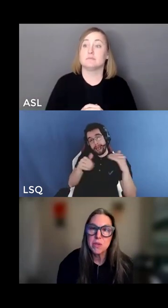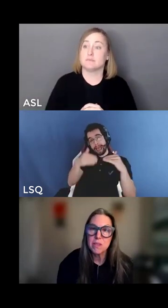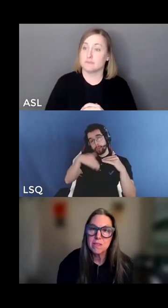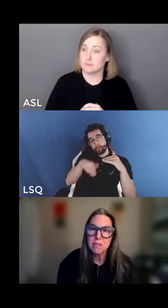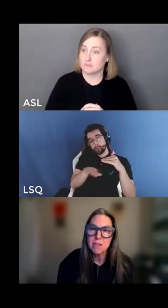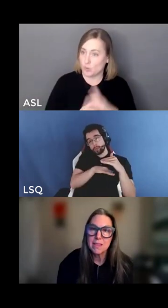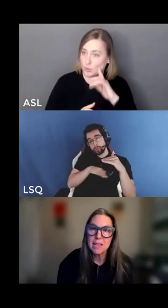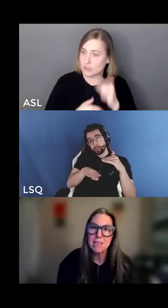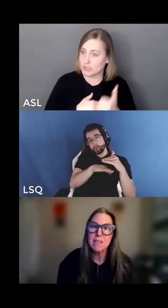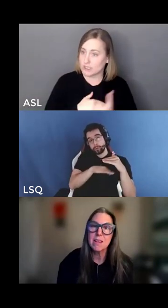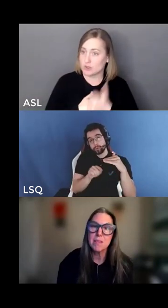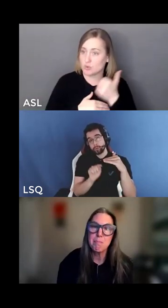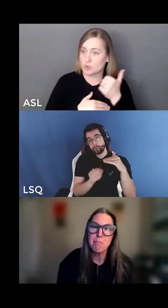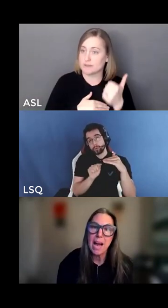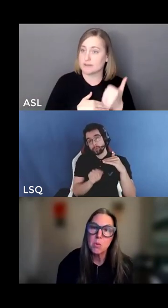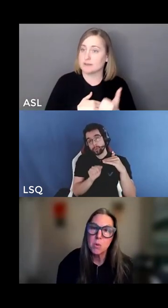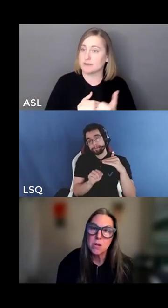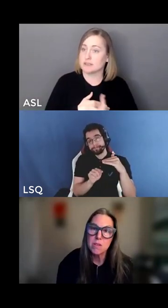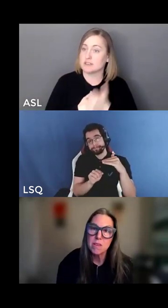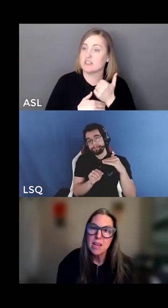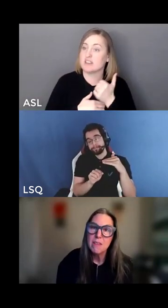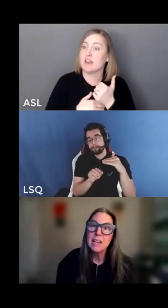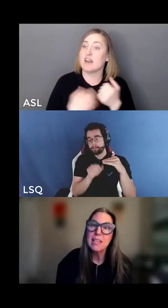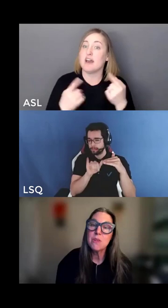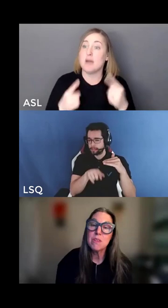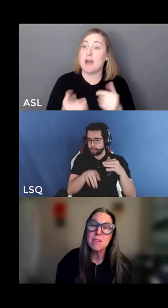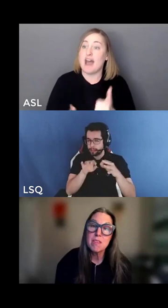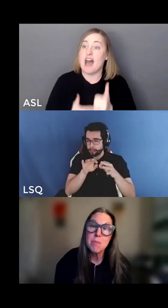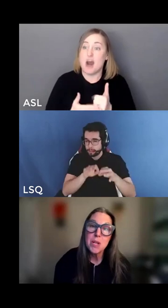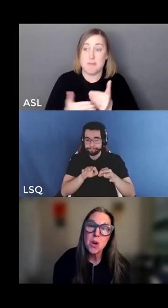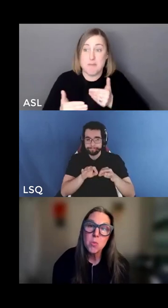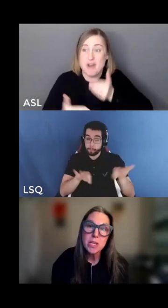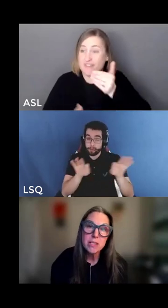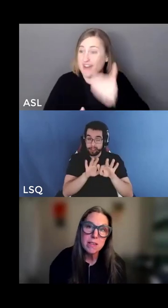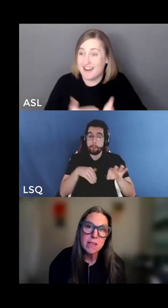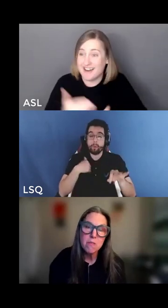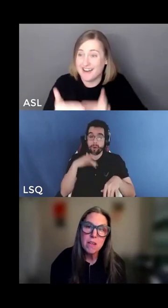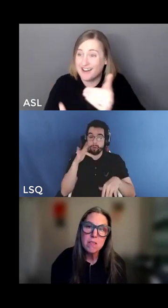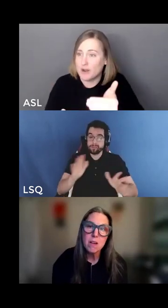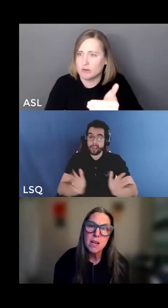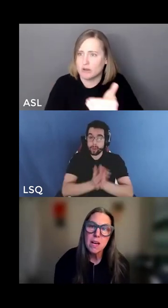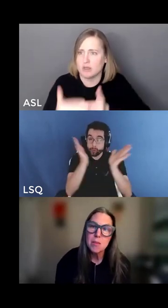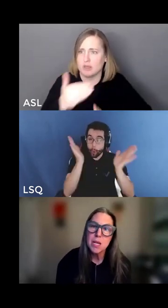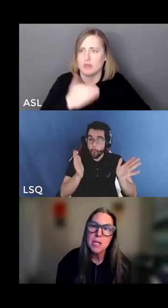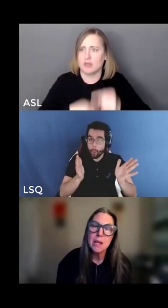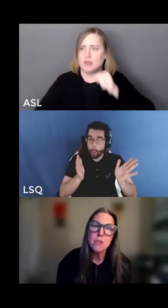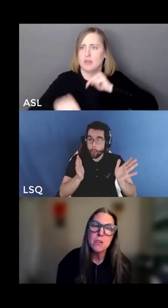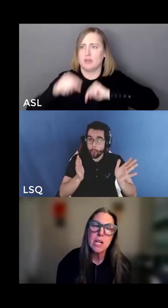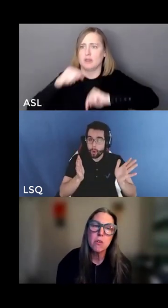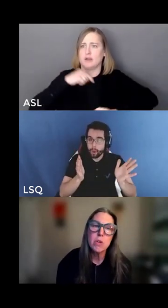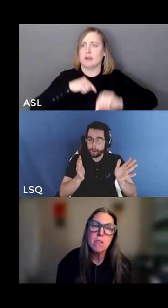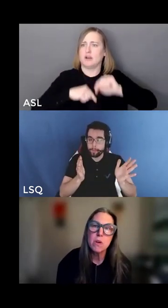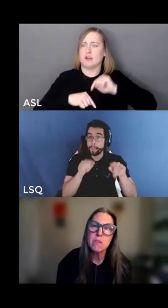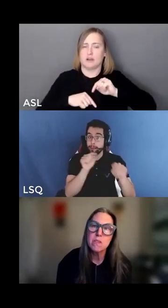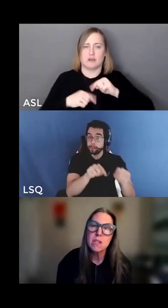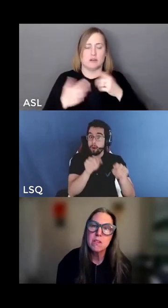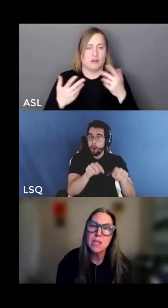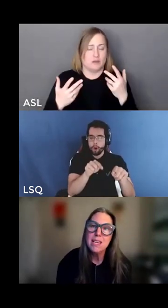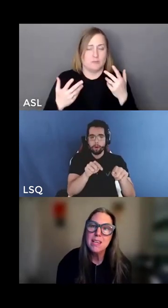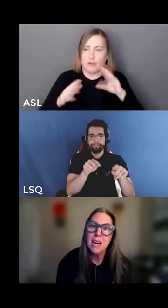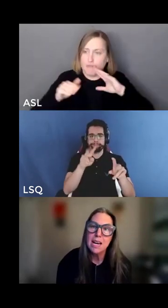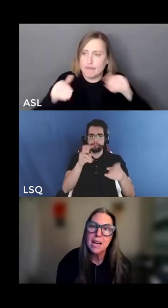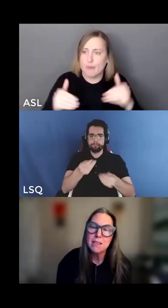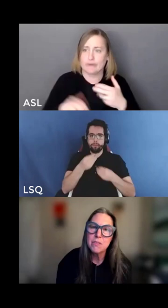dangerous that sends us backwards that allows us to spin our wheels invest our time and energy and resources